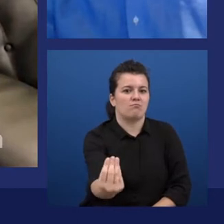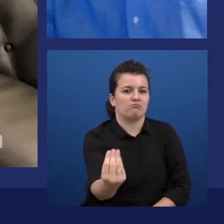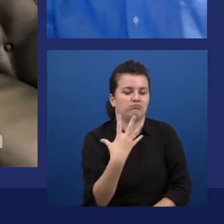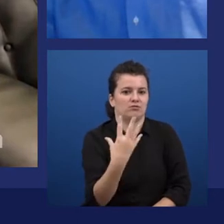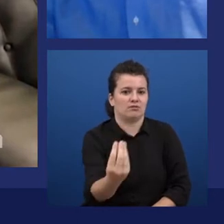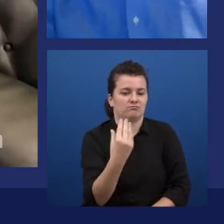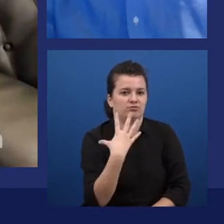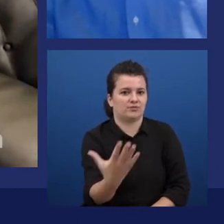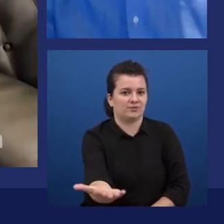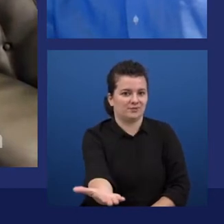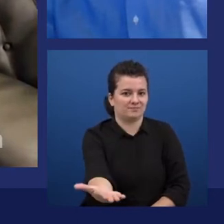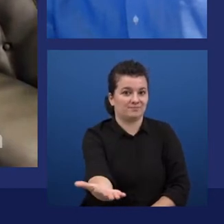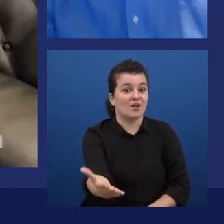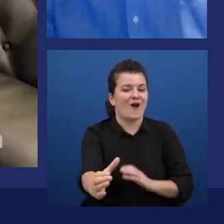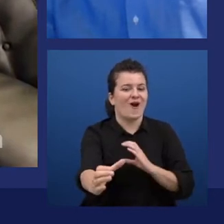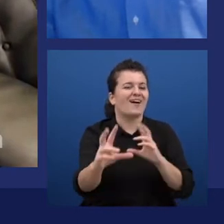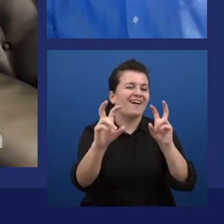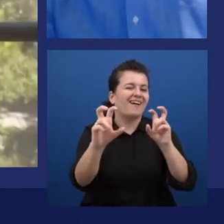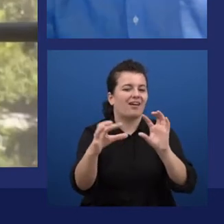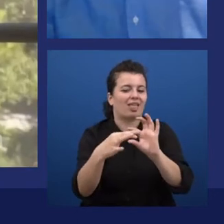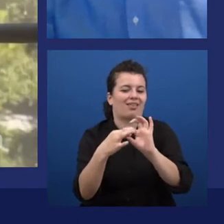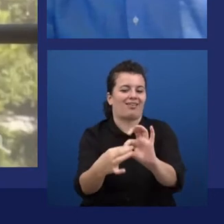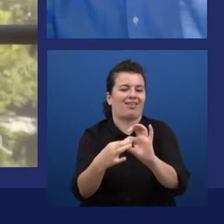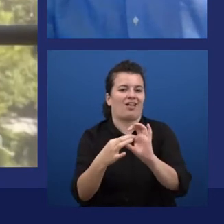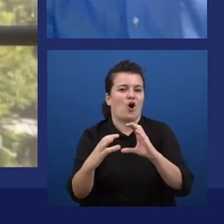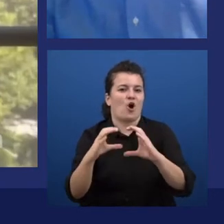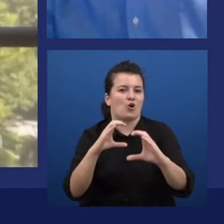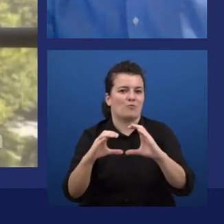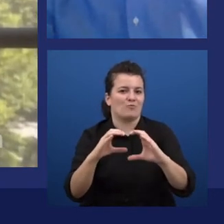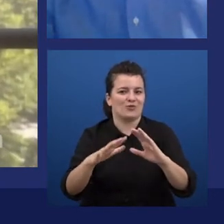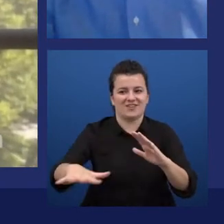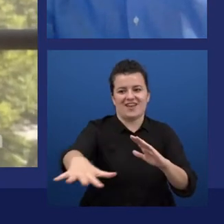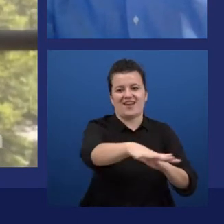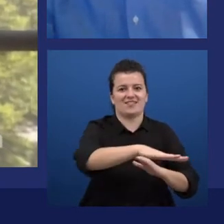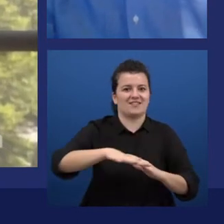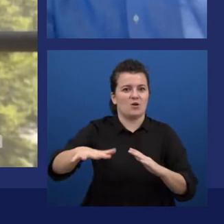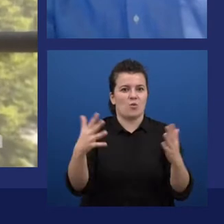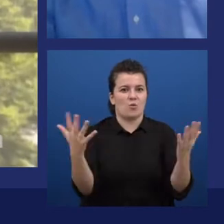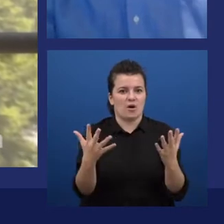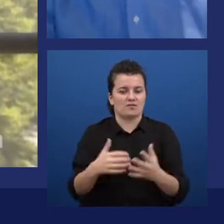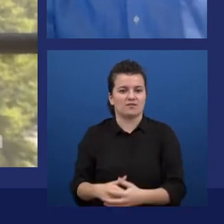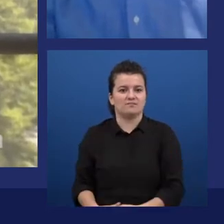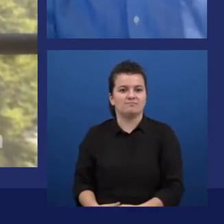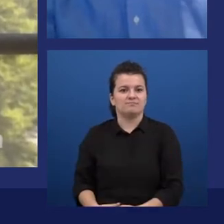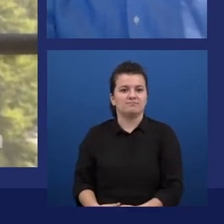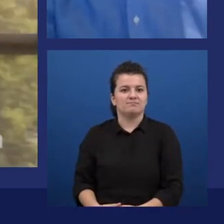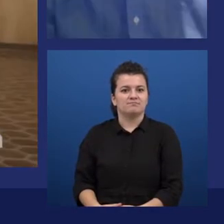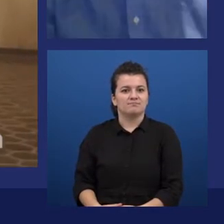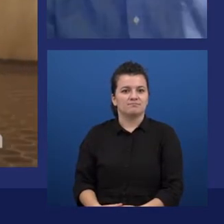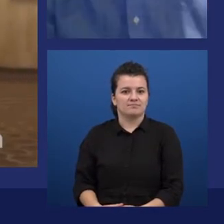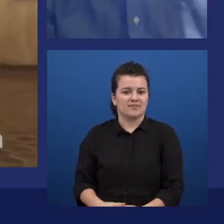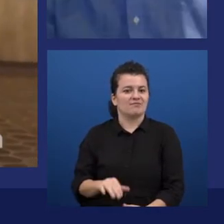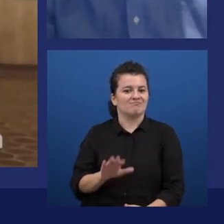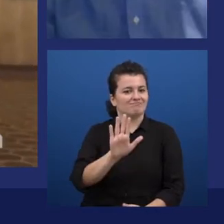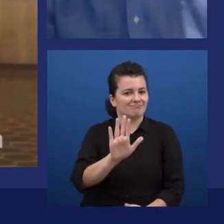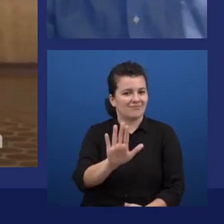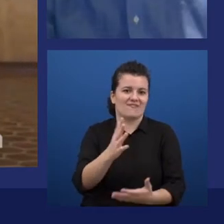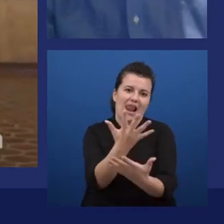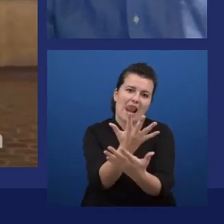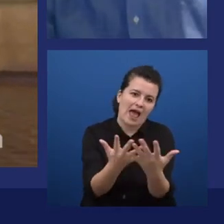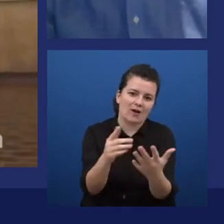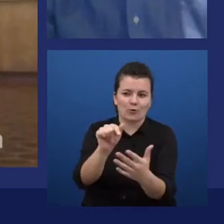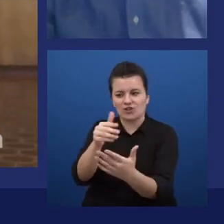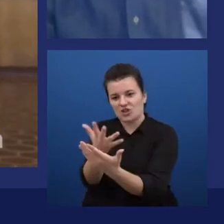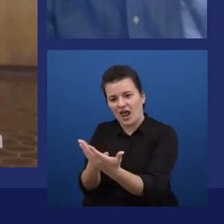It tries to communicate the visual world at the cognitive level, at the level of language, at the level of understanding. Navigation